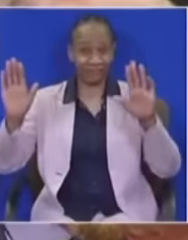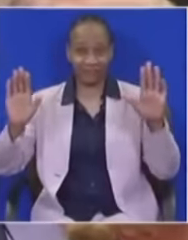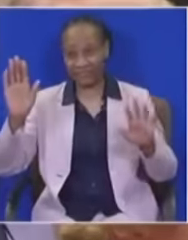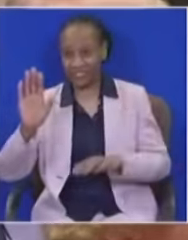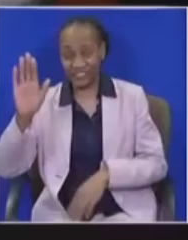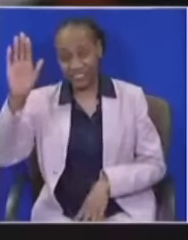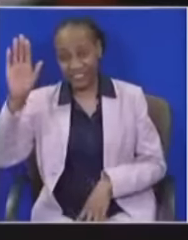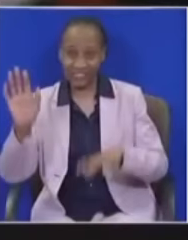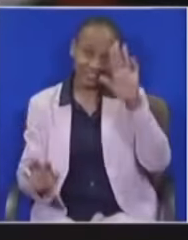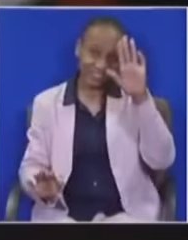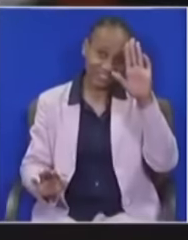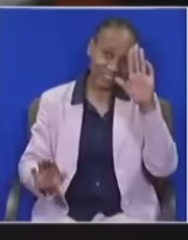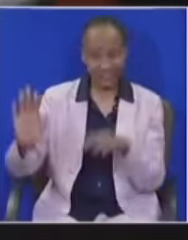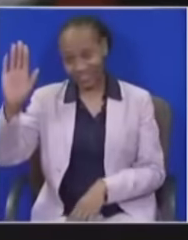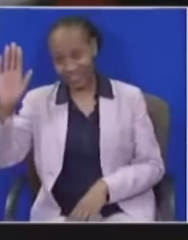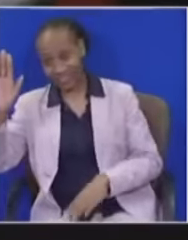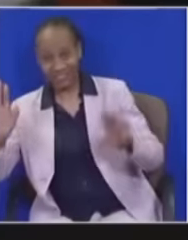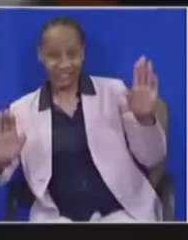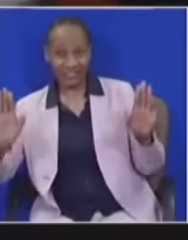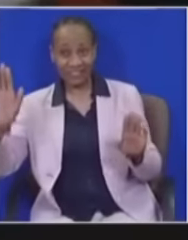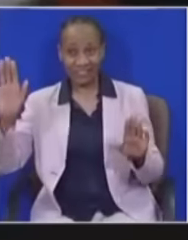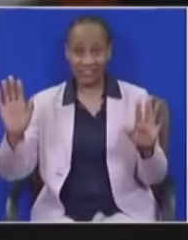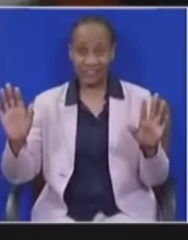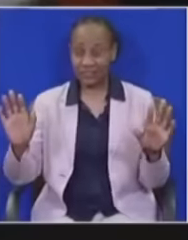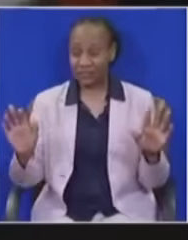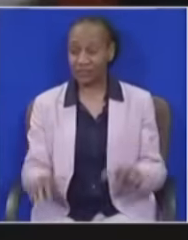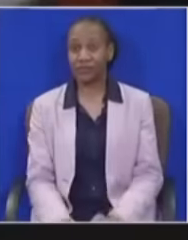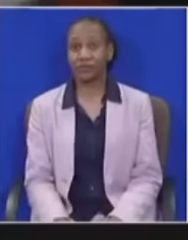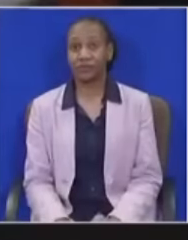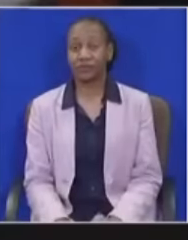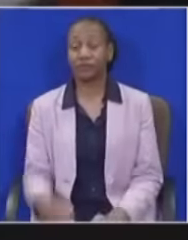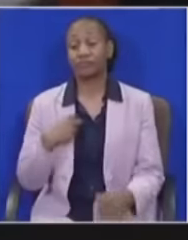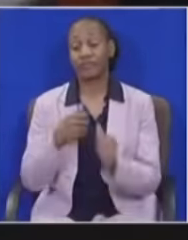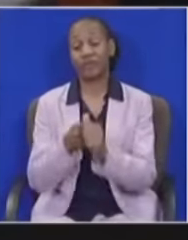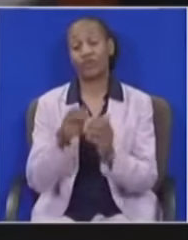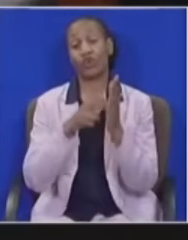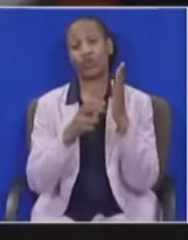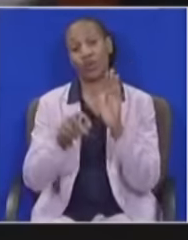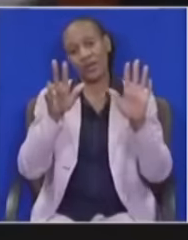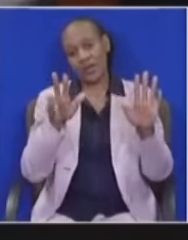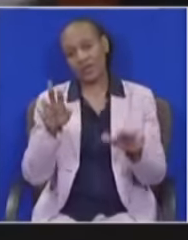Honorable Members... the point of order, Chair. Yes, Honorable Member. I'm rising on Rule 84.